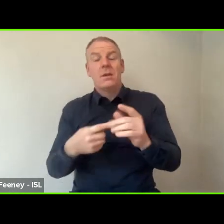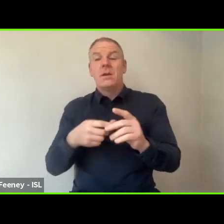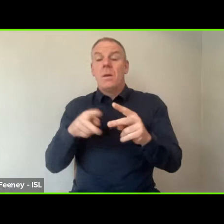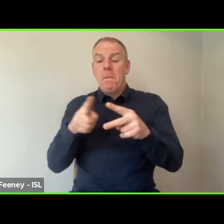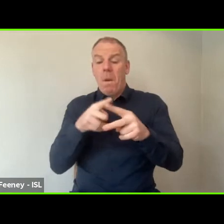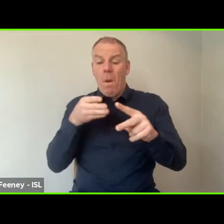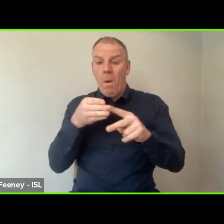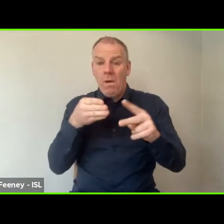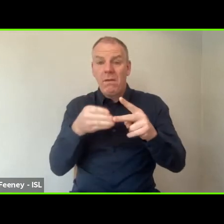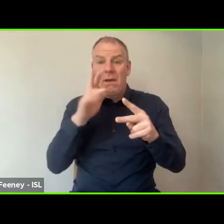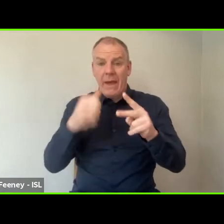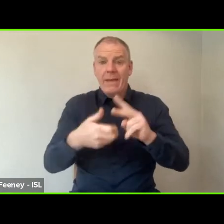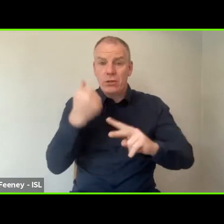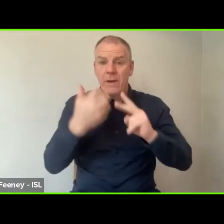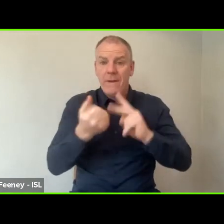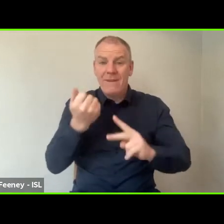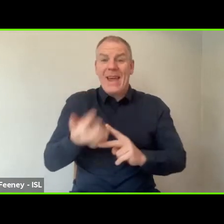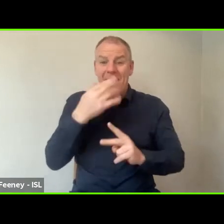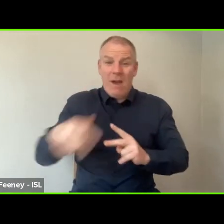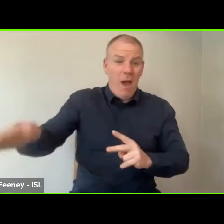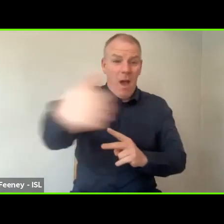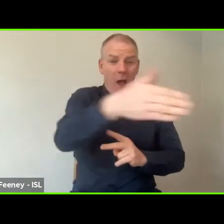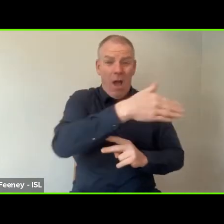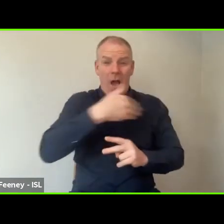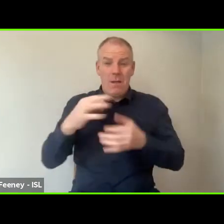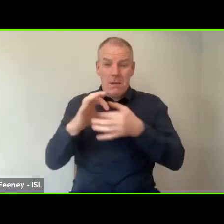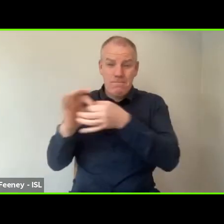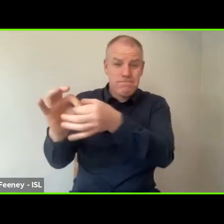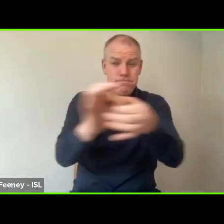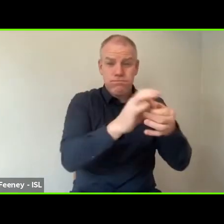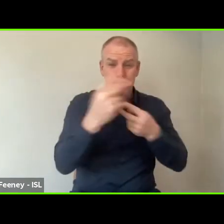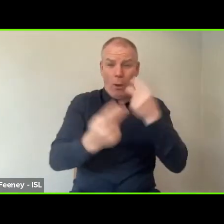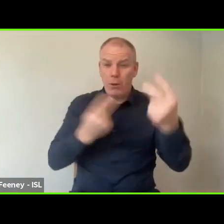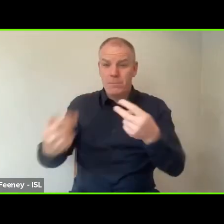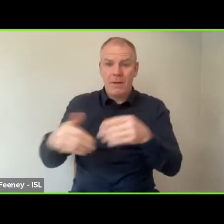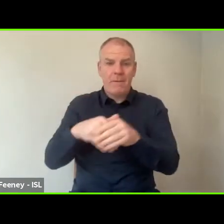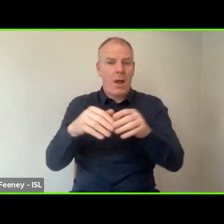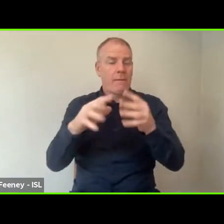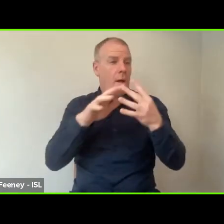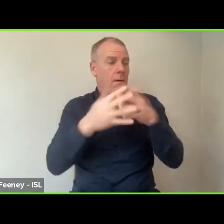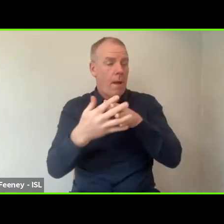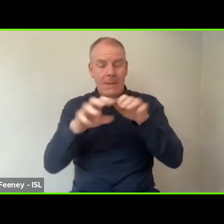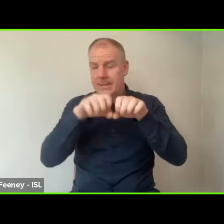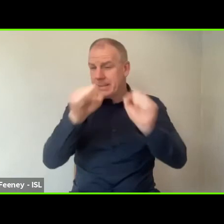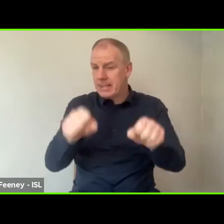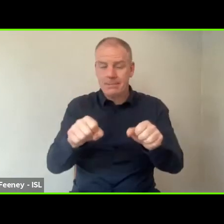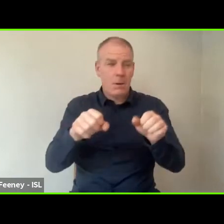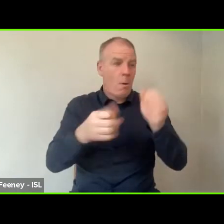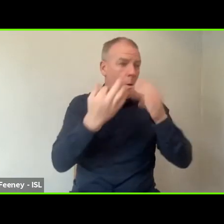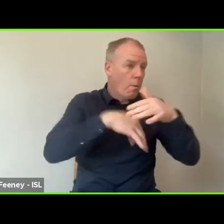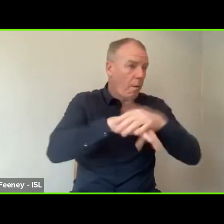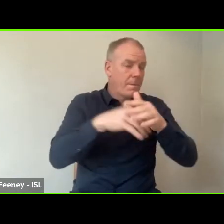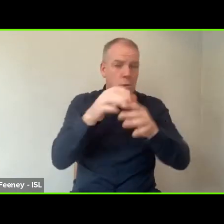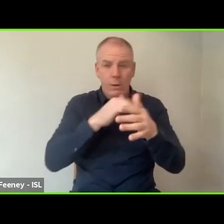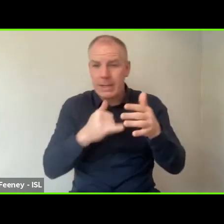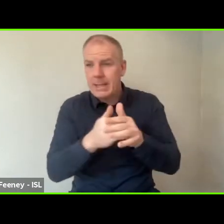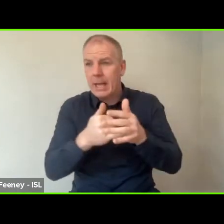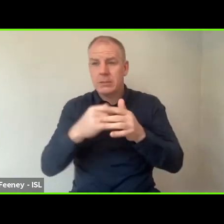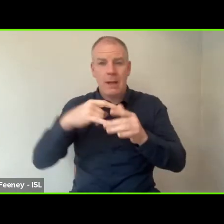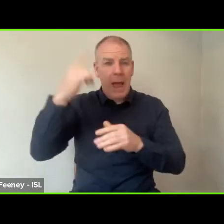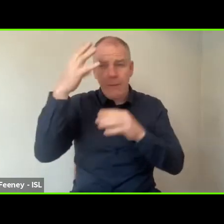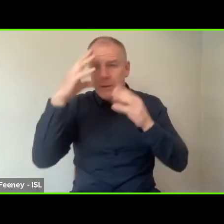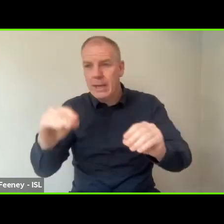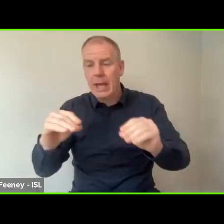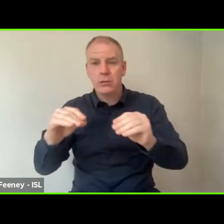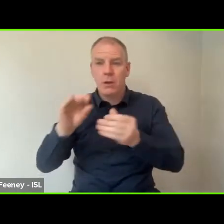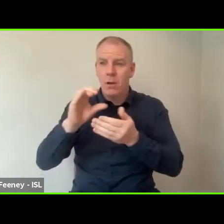in partnership across the complex system of government, agencies, funders, higher education institutes,